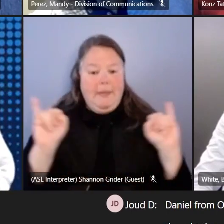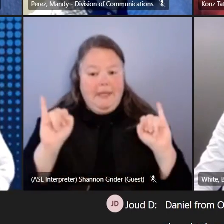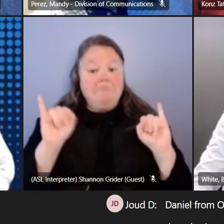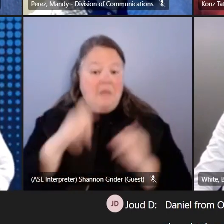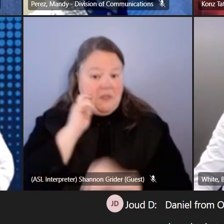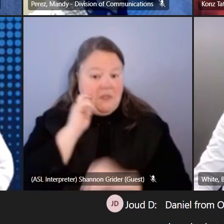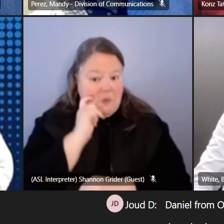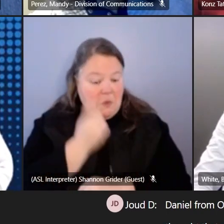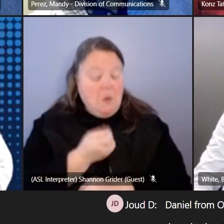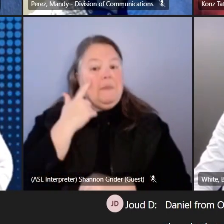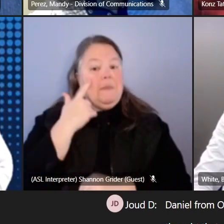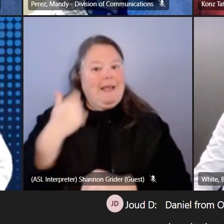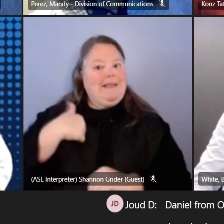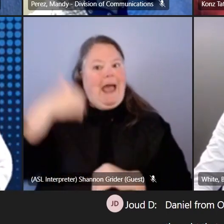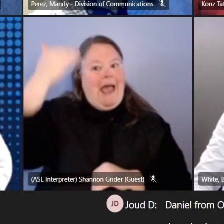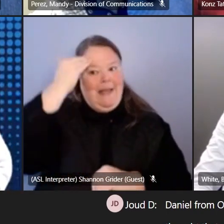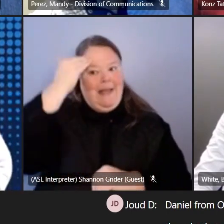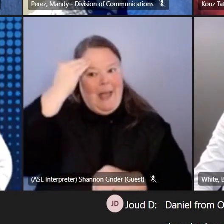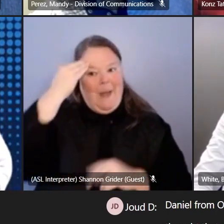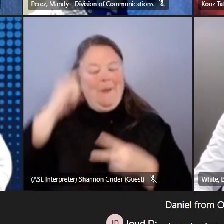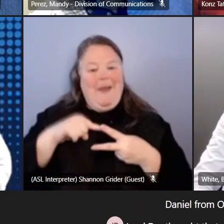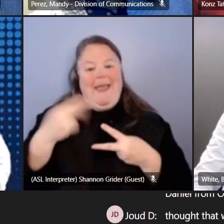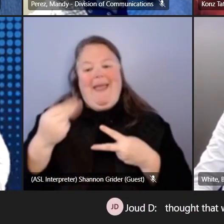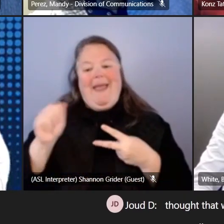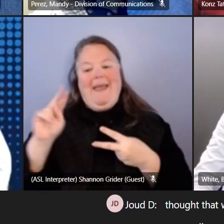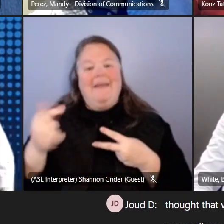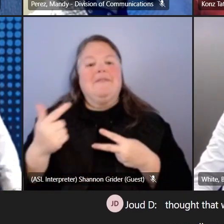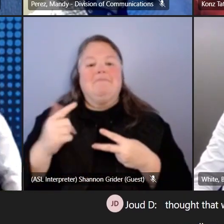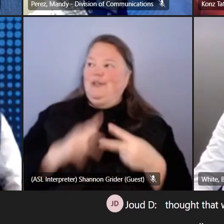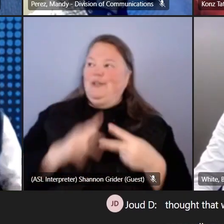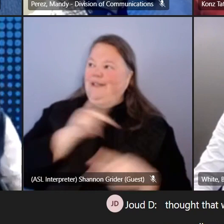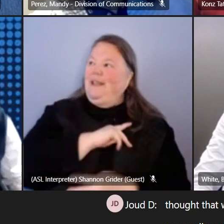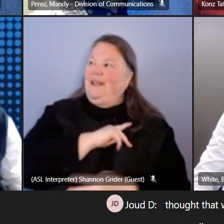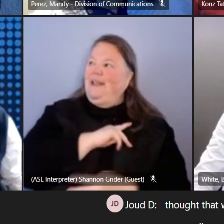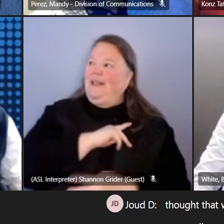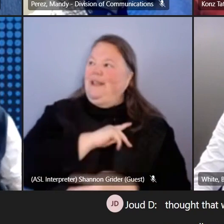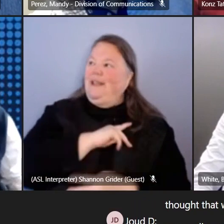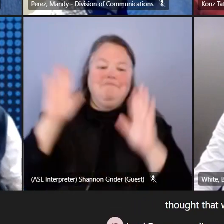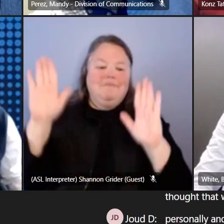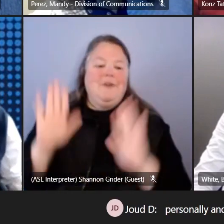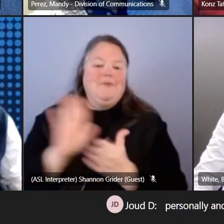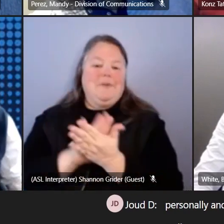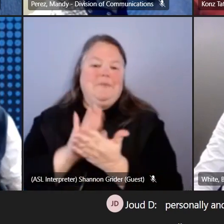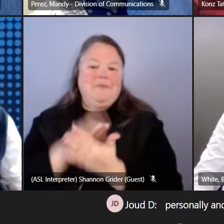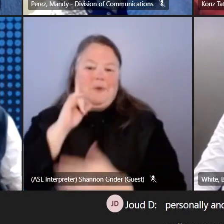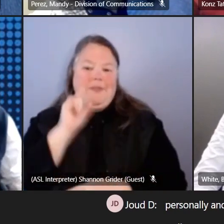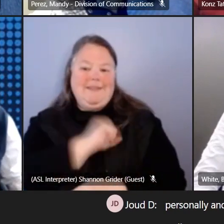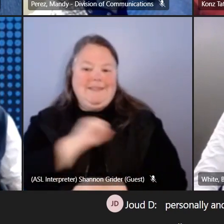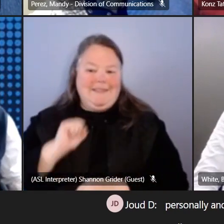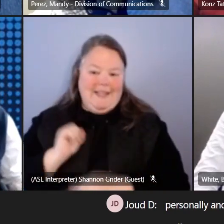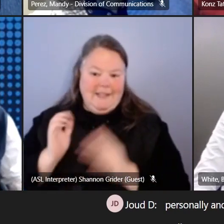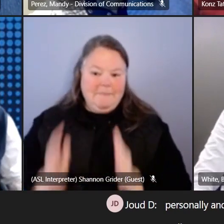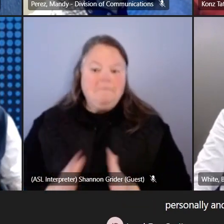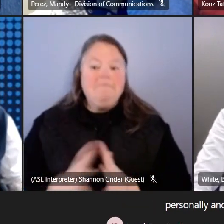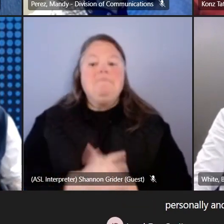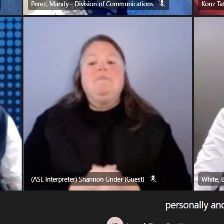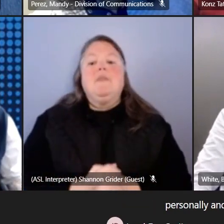very cool because I actually know Hang personally and that was just like a really great achievement. So I'm very proud on that.